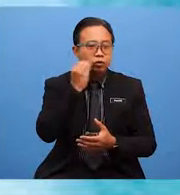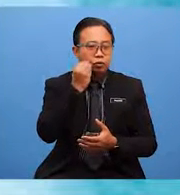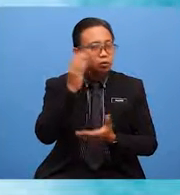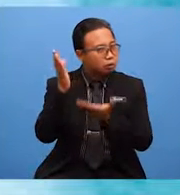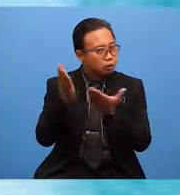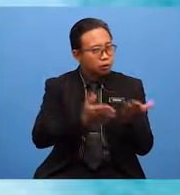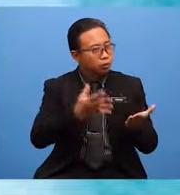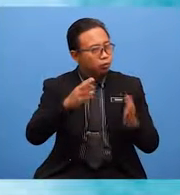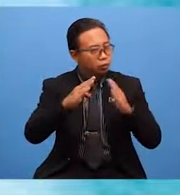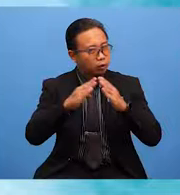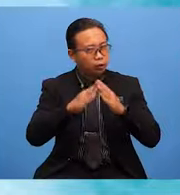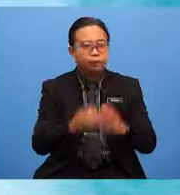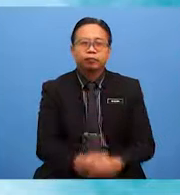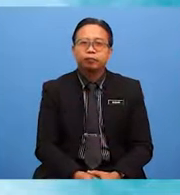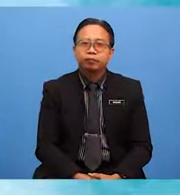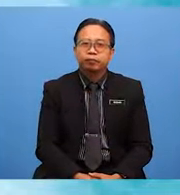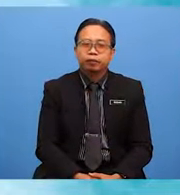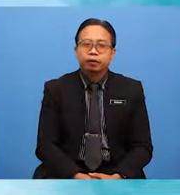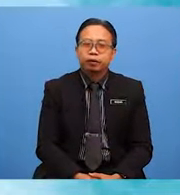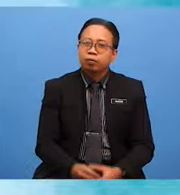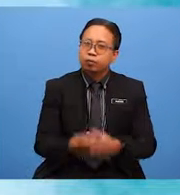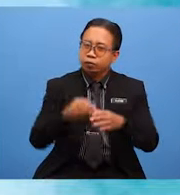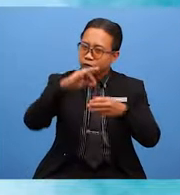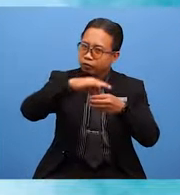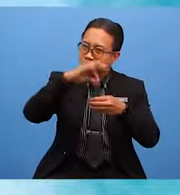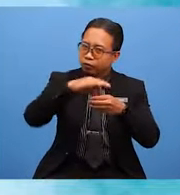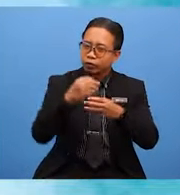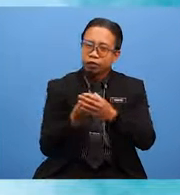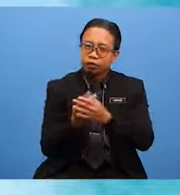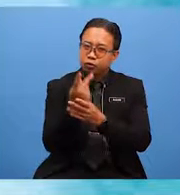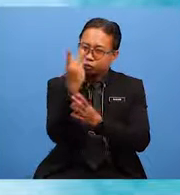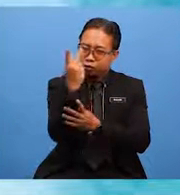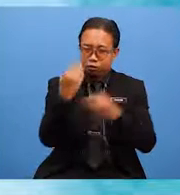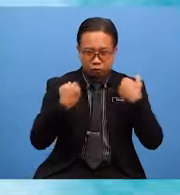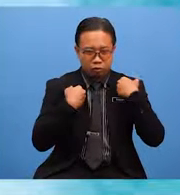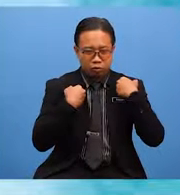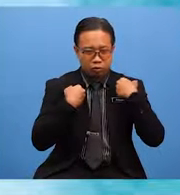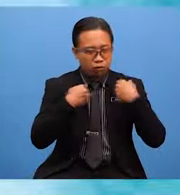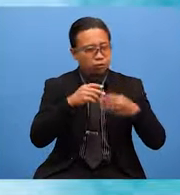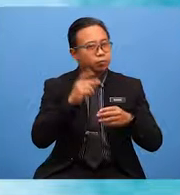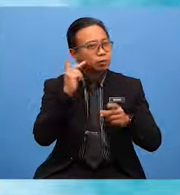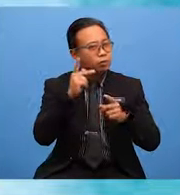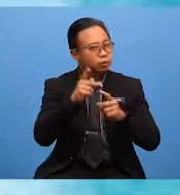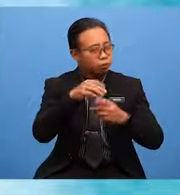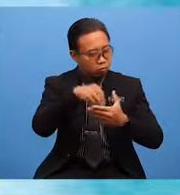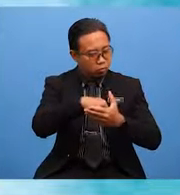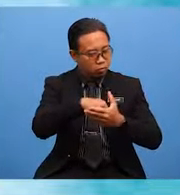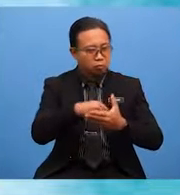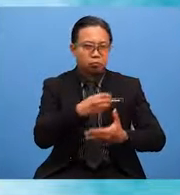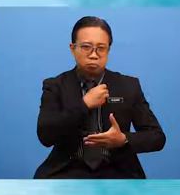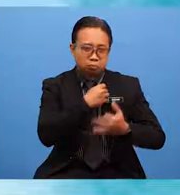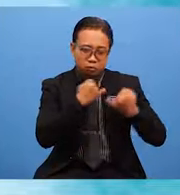bring home. The Bohti Plantation had a special place in our hearts. We were taken